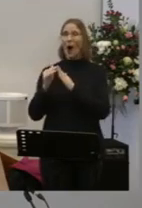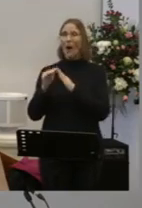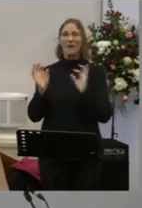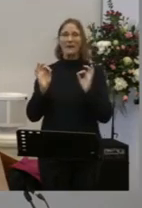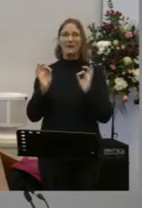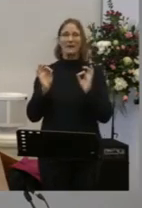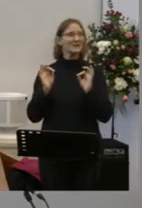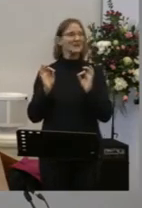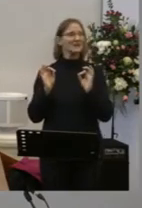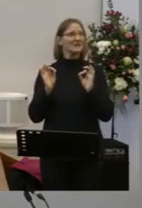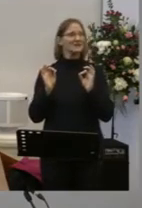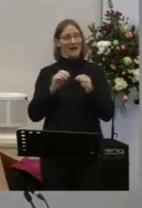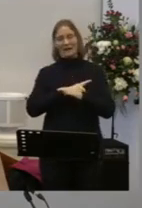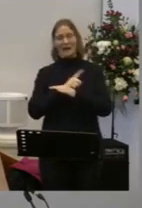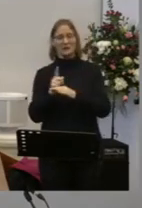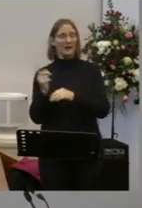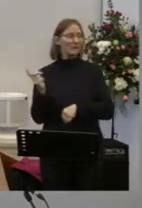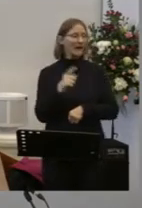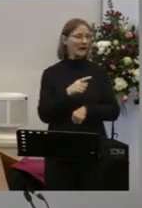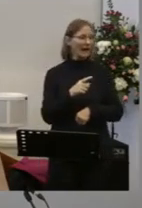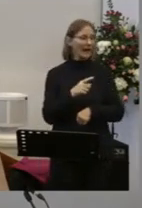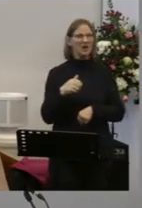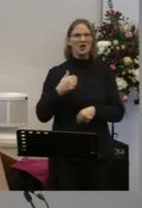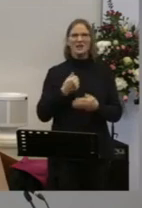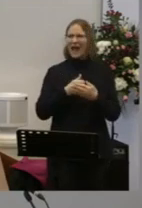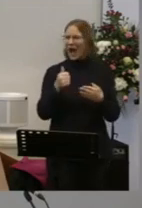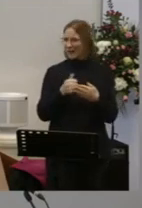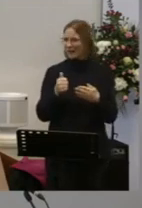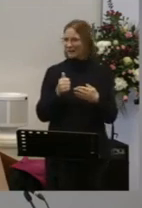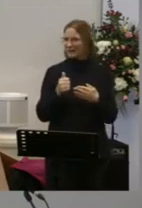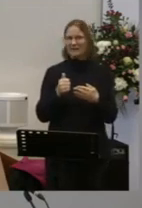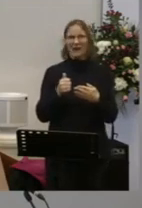again Until 10.30 next Sunday morning You don't have a faith You have a hobby